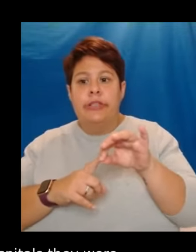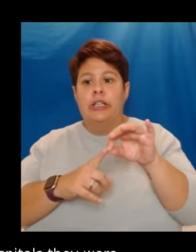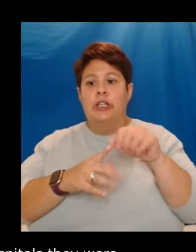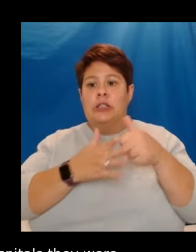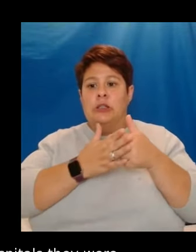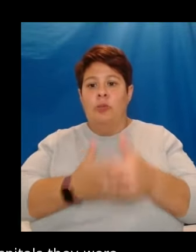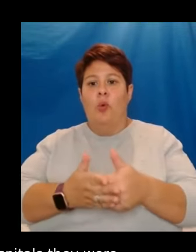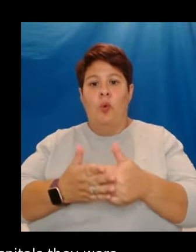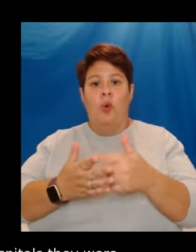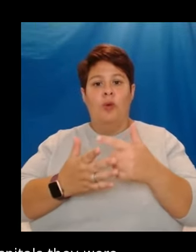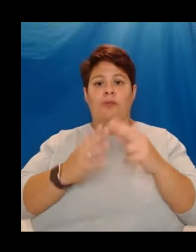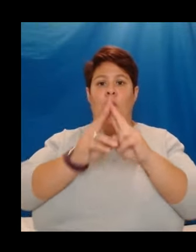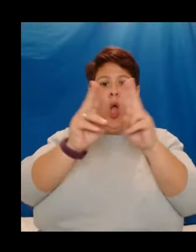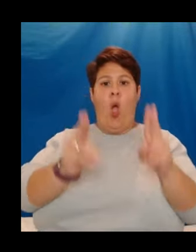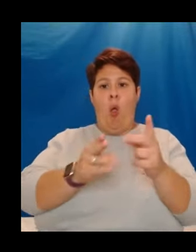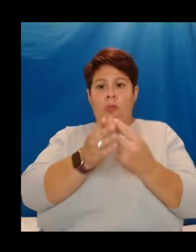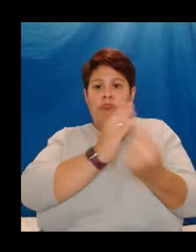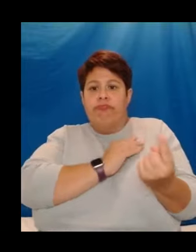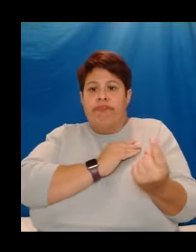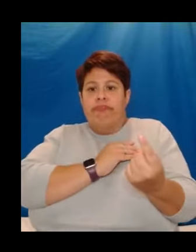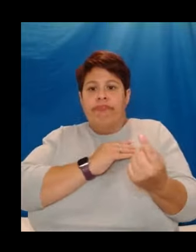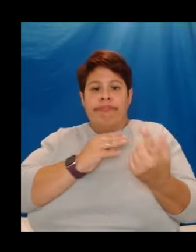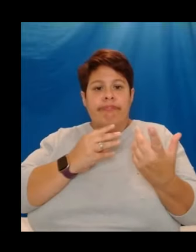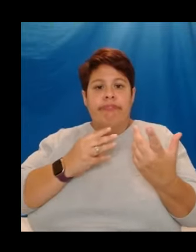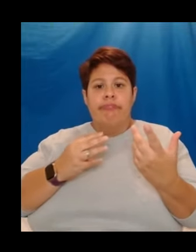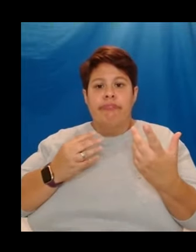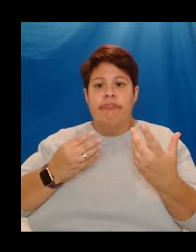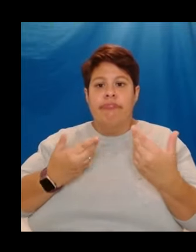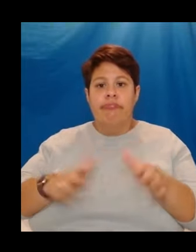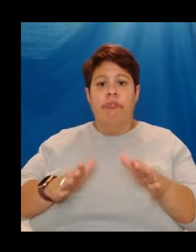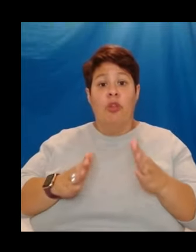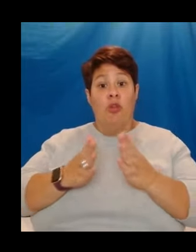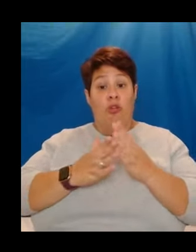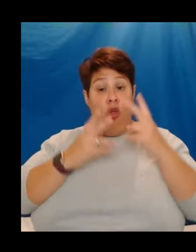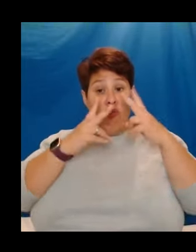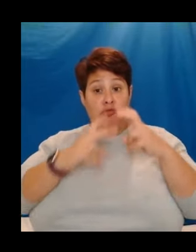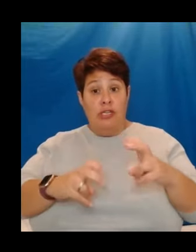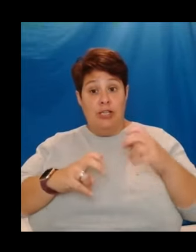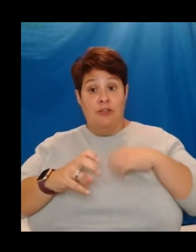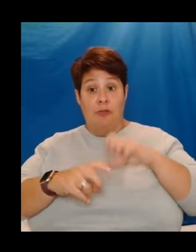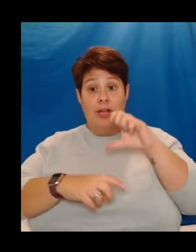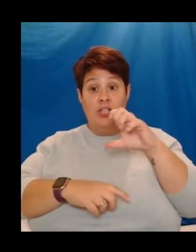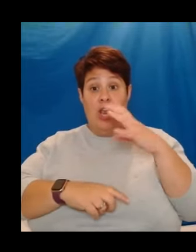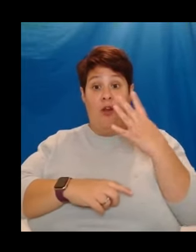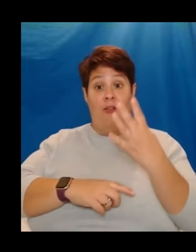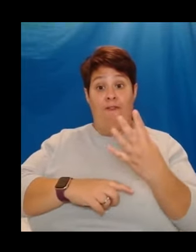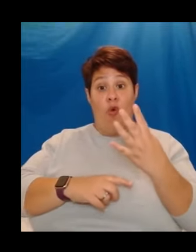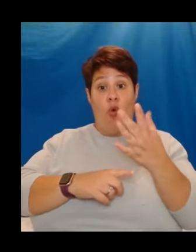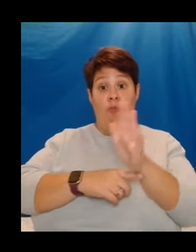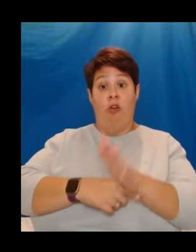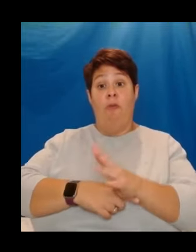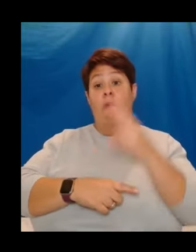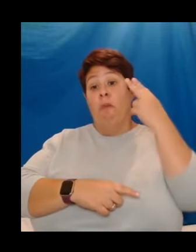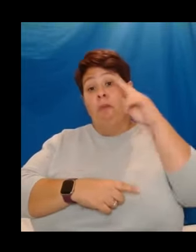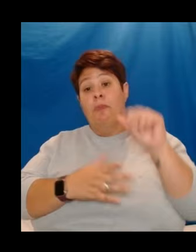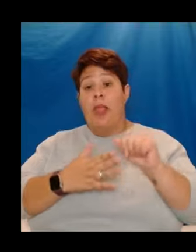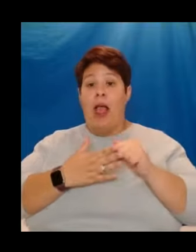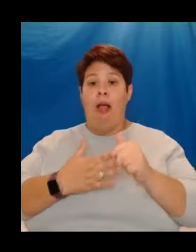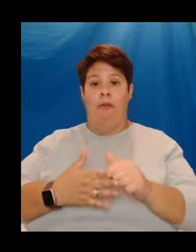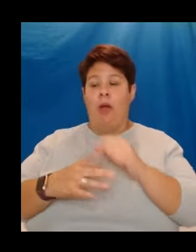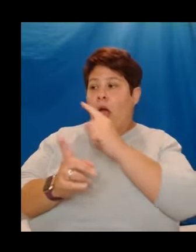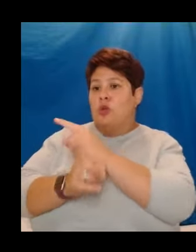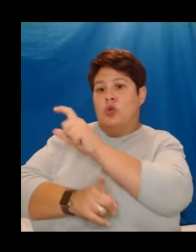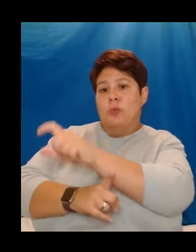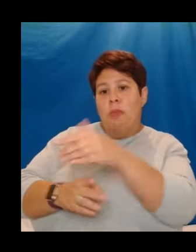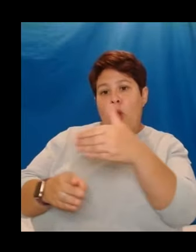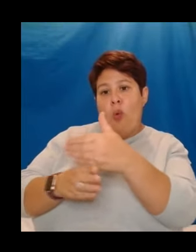from the outside world. During research for my Channel 4 drama Help, I spoke to people who worked in care homes, who